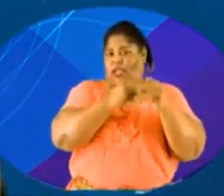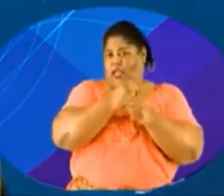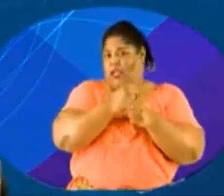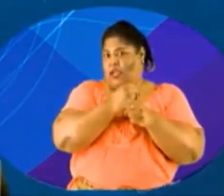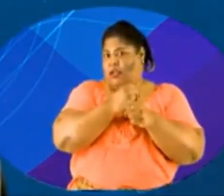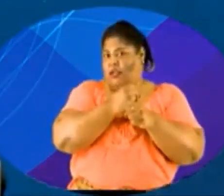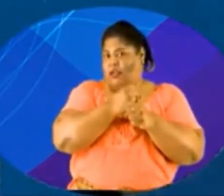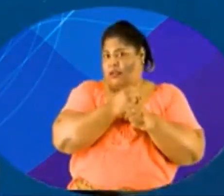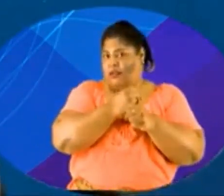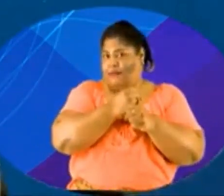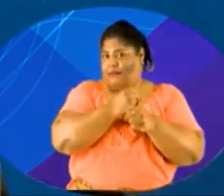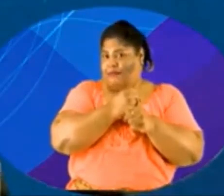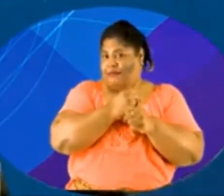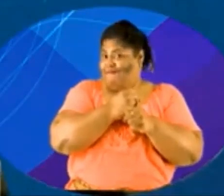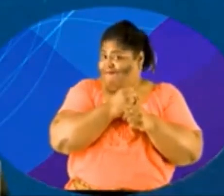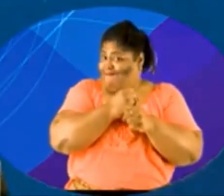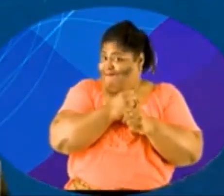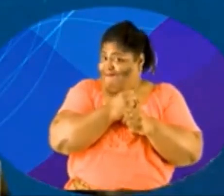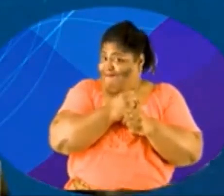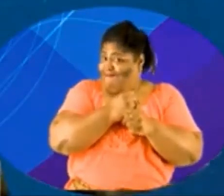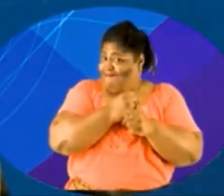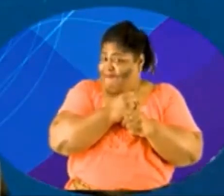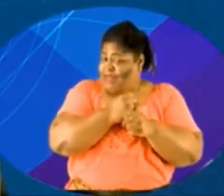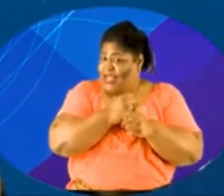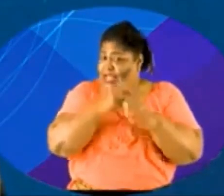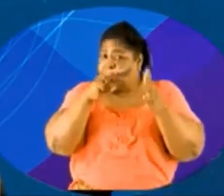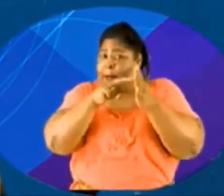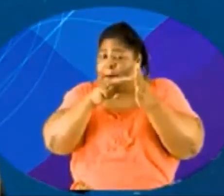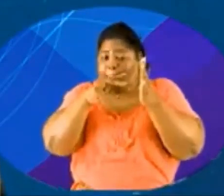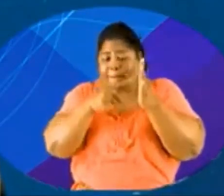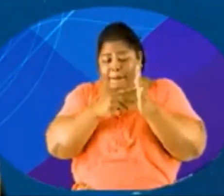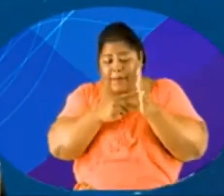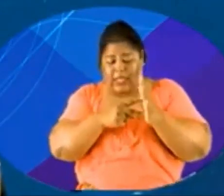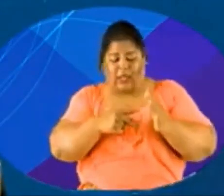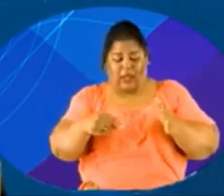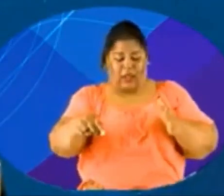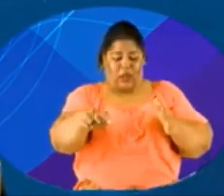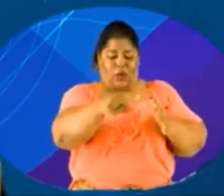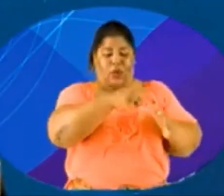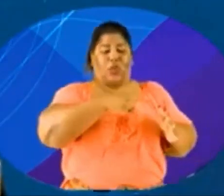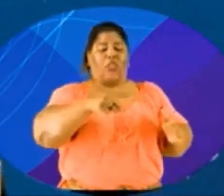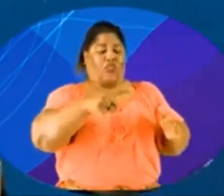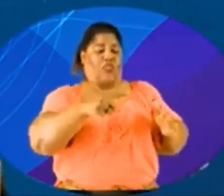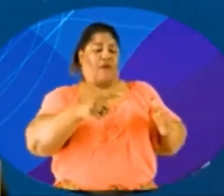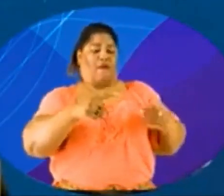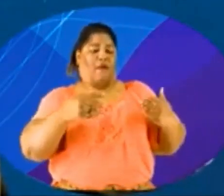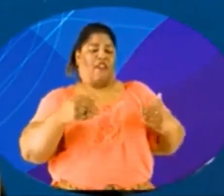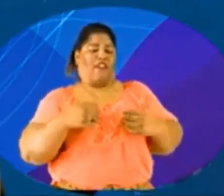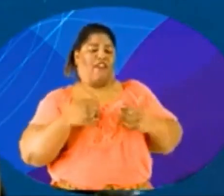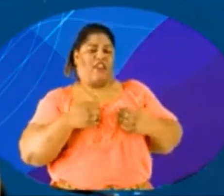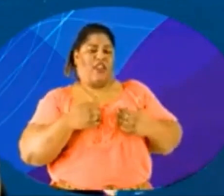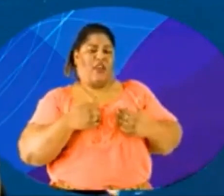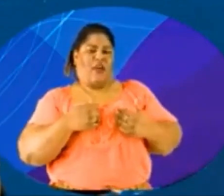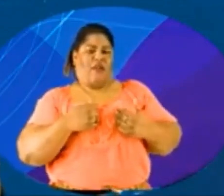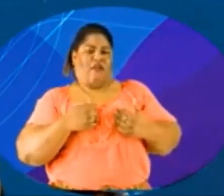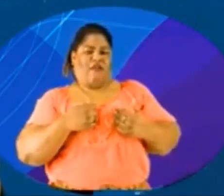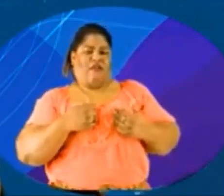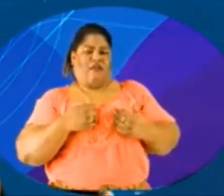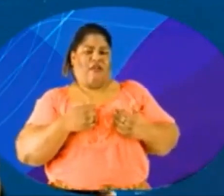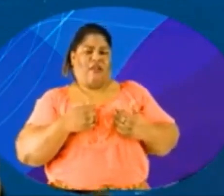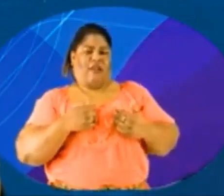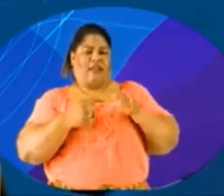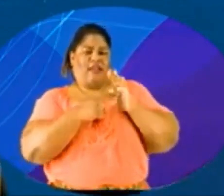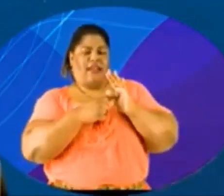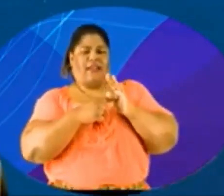youths who are you know given problems at home who who are in these transitional homes who ytc